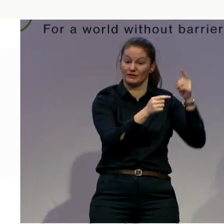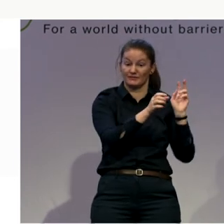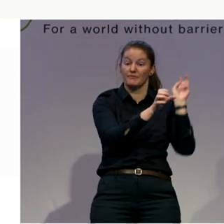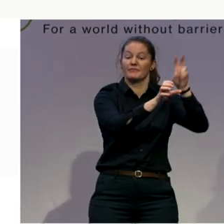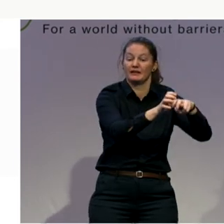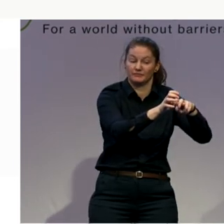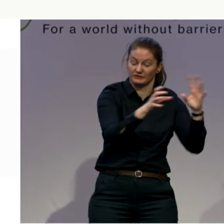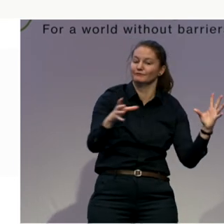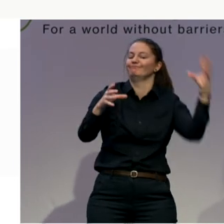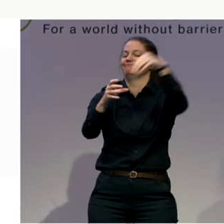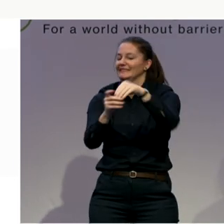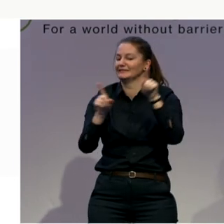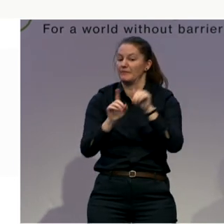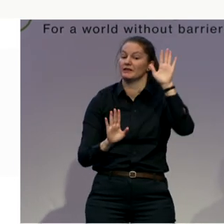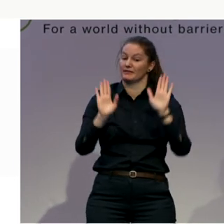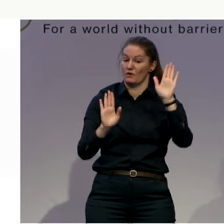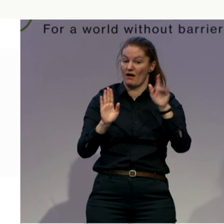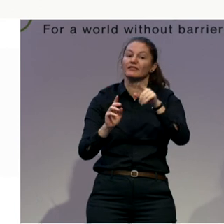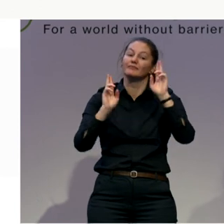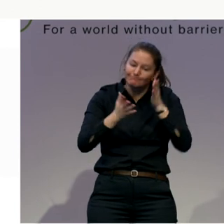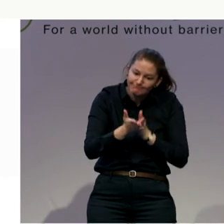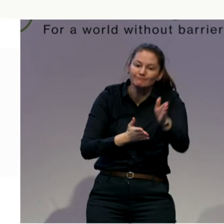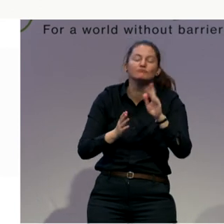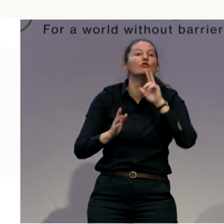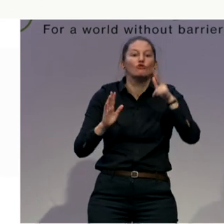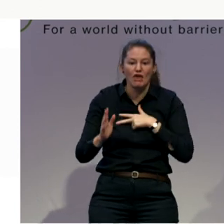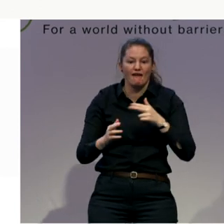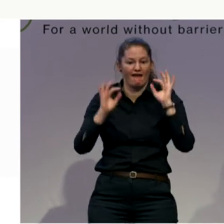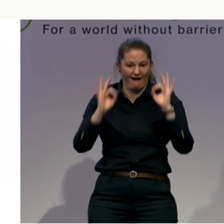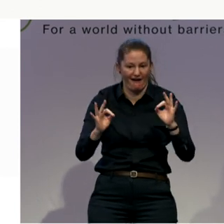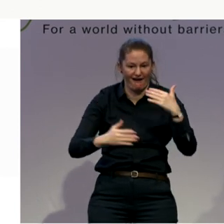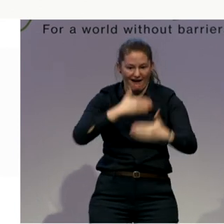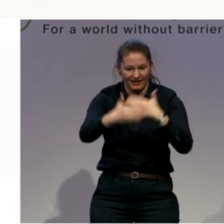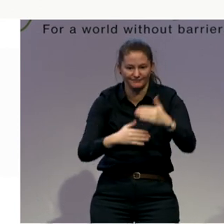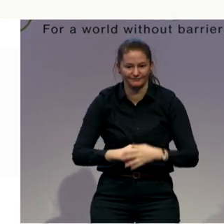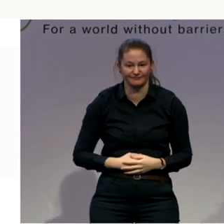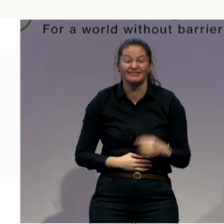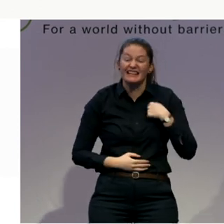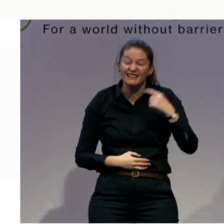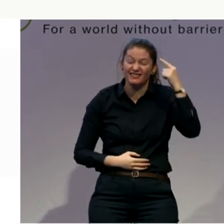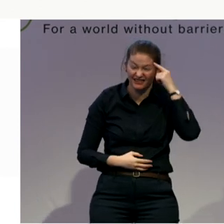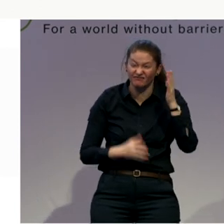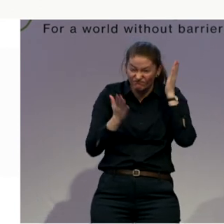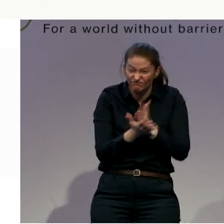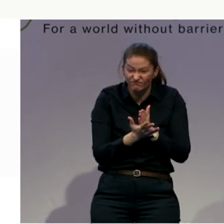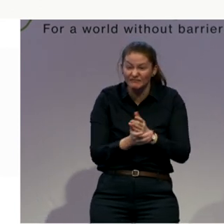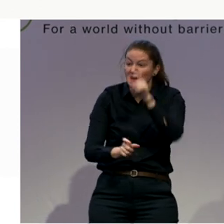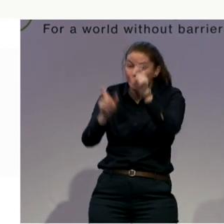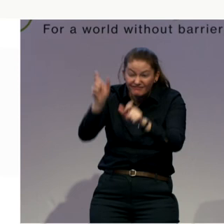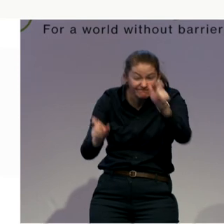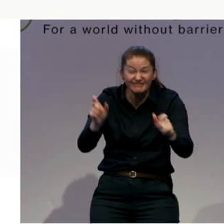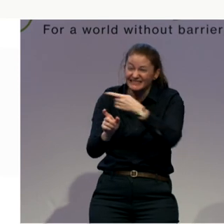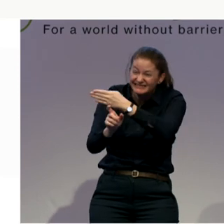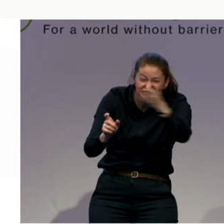And if I say everyone, I mean everyone, including people with disabilities.